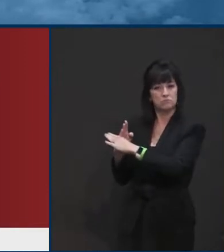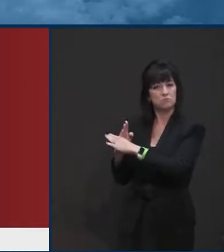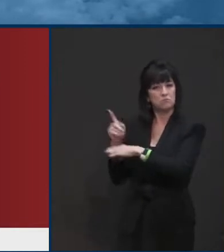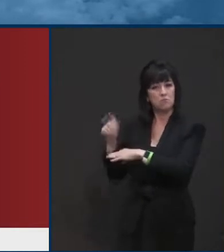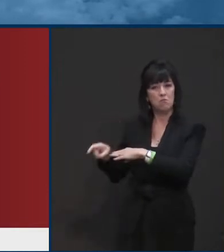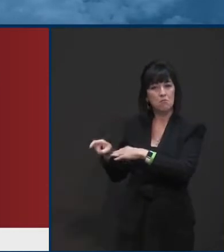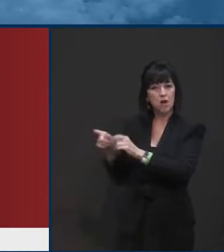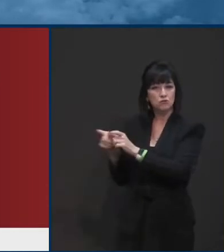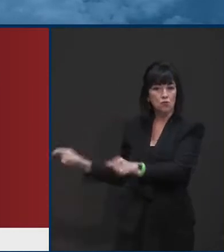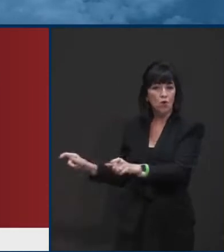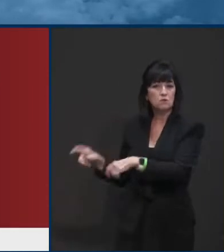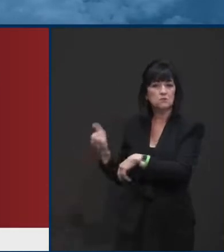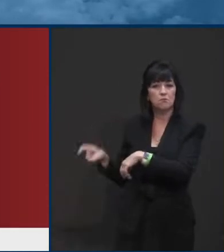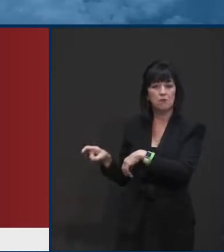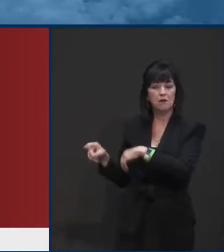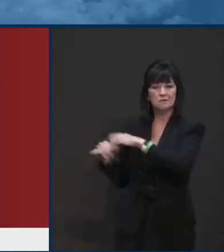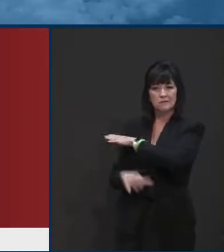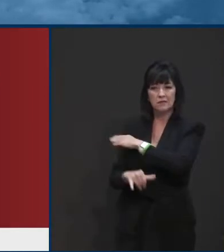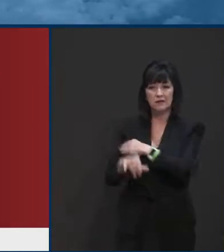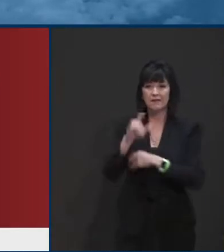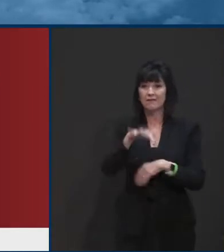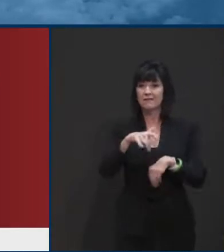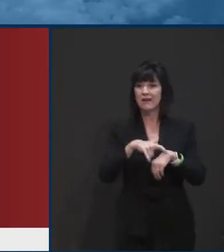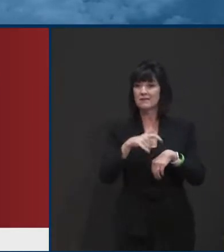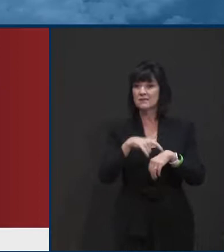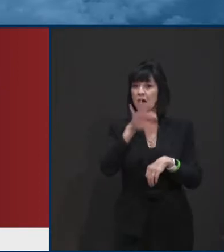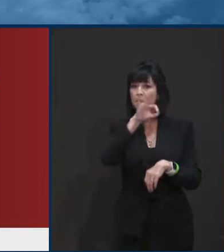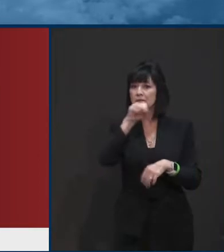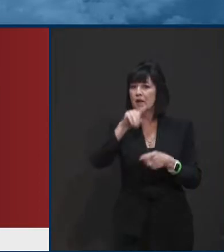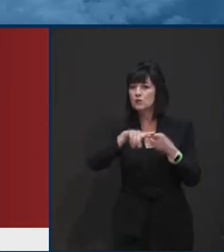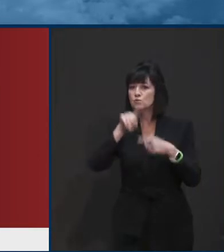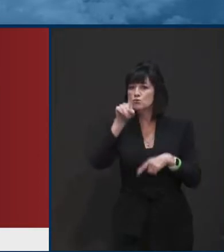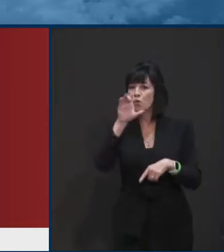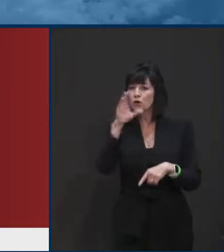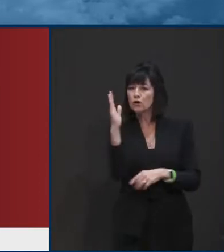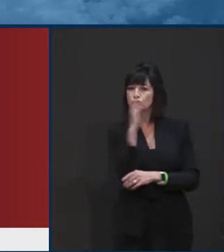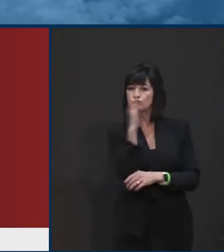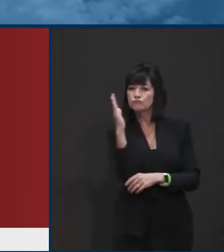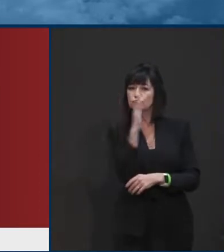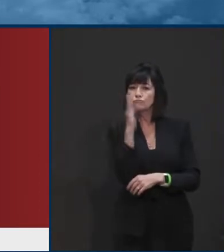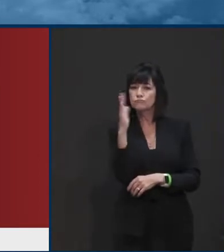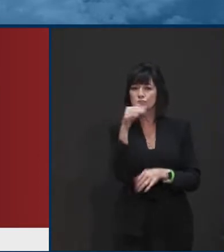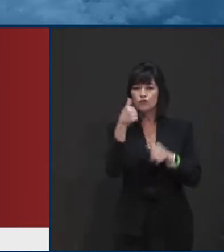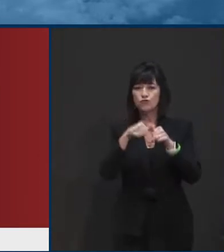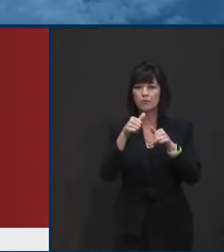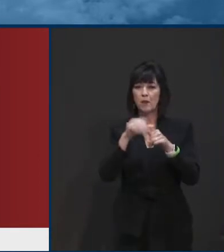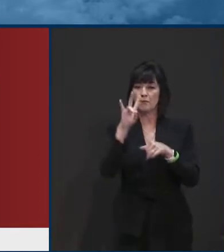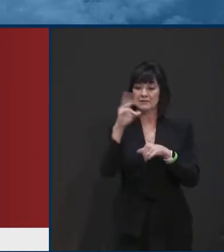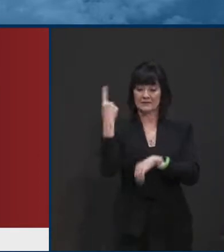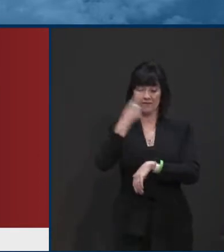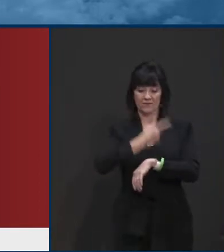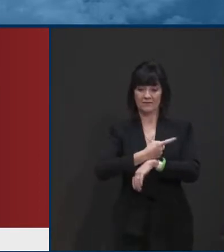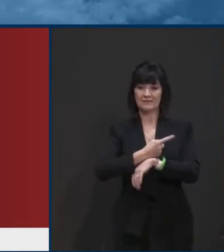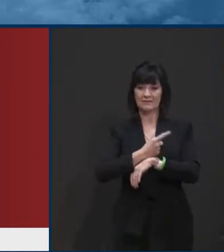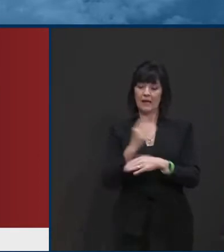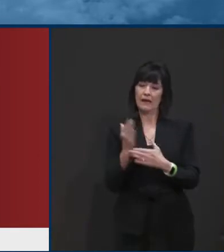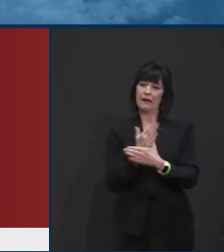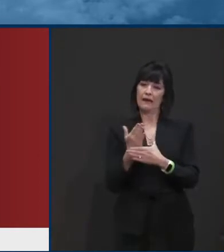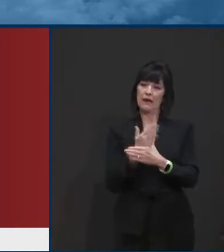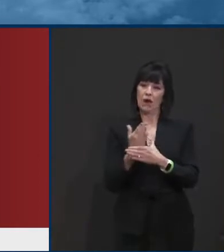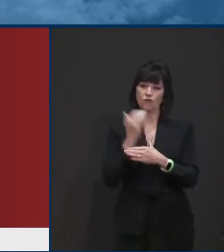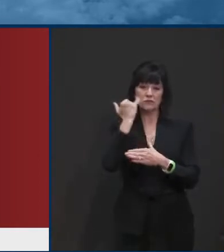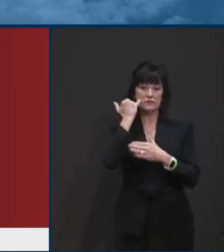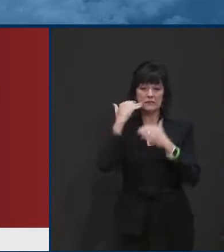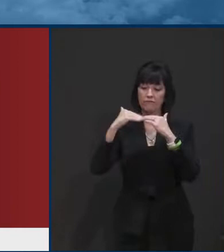100 range. And if you remember, if we had a seven-day moving average above 97, I think it was,